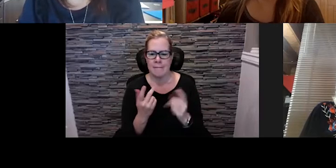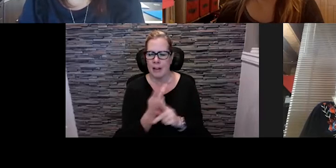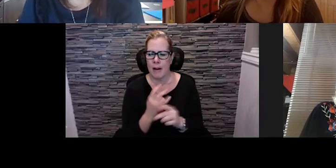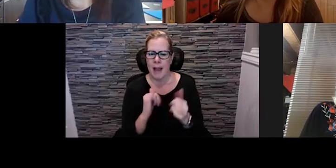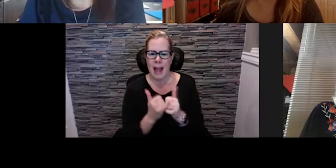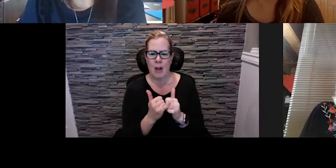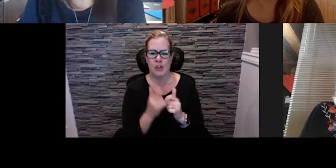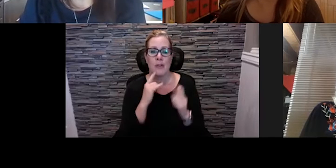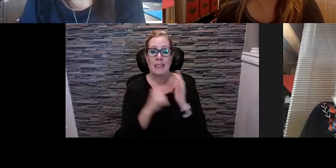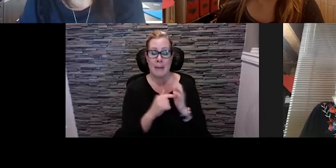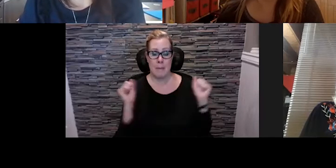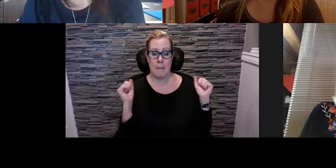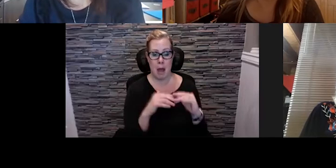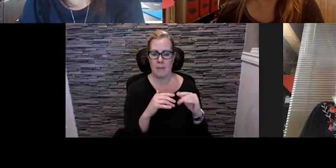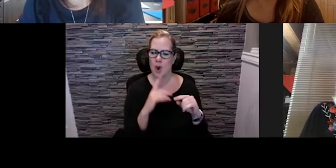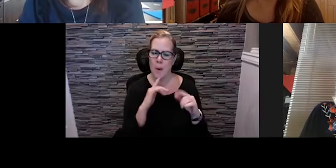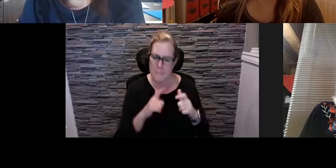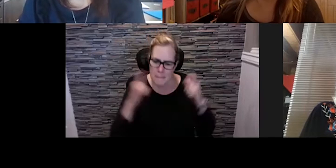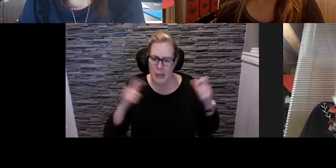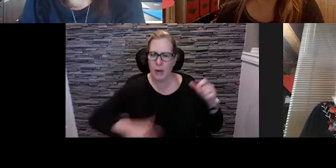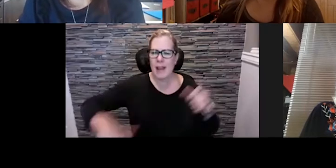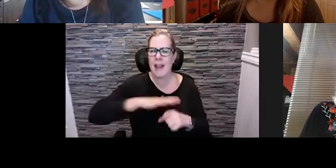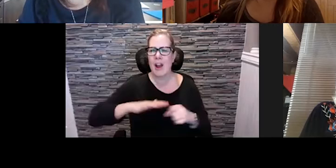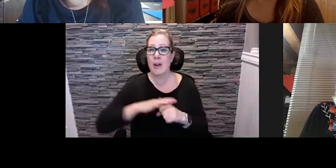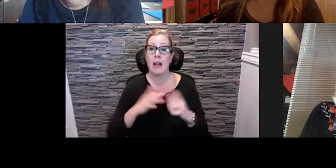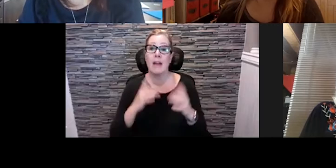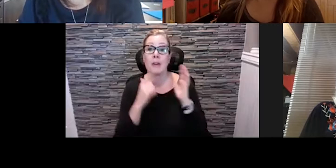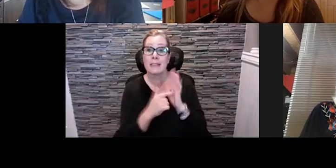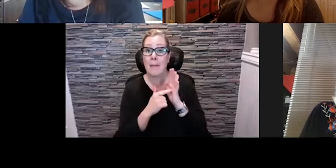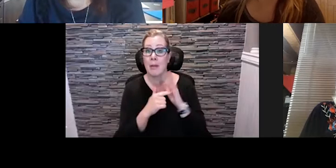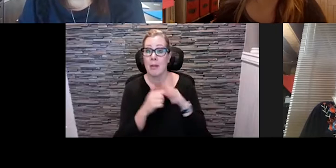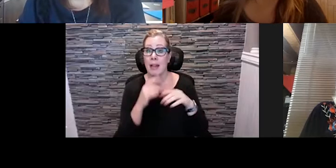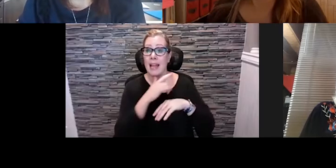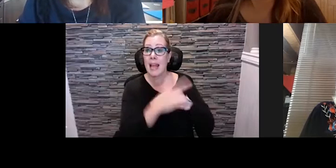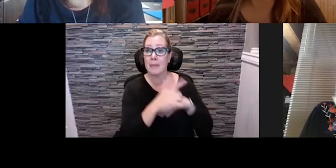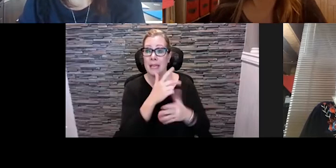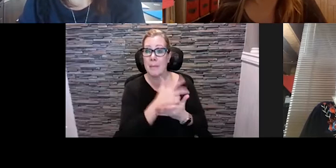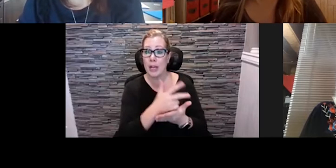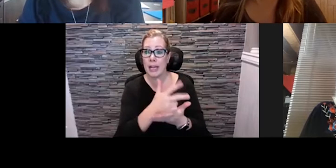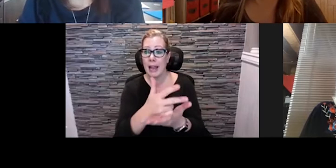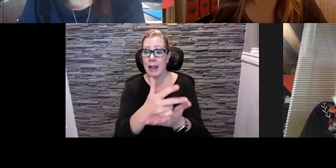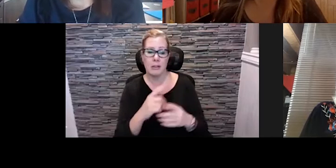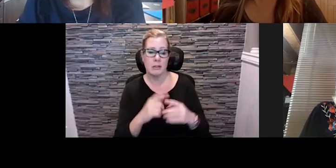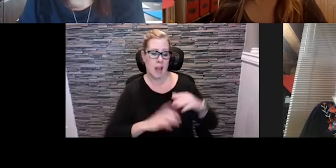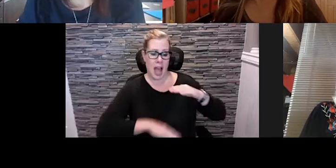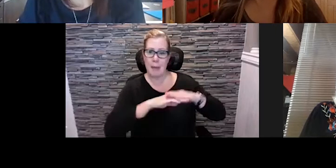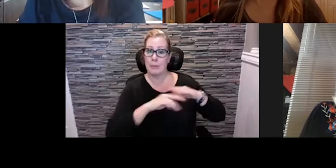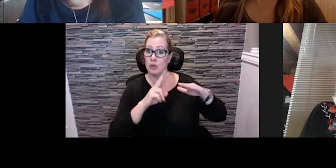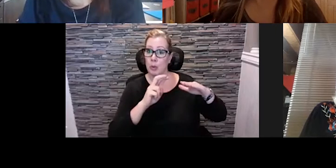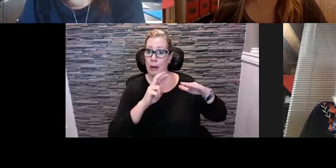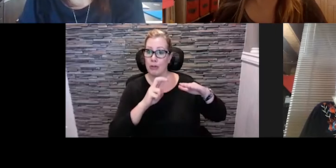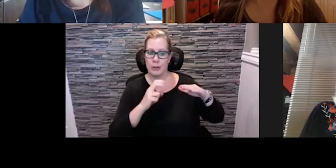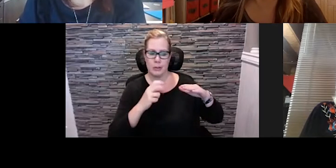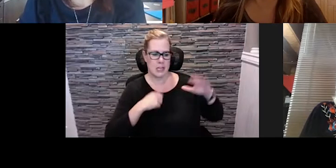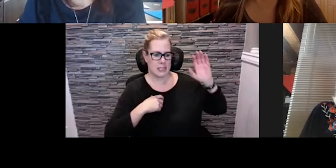transformed vacant parking lots into tented experiences with a capacity of 200 and had people move along? Or